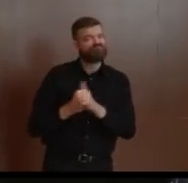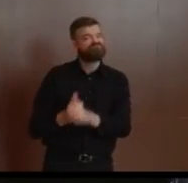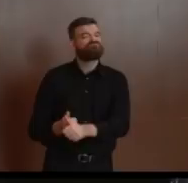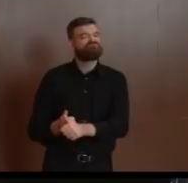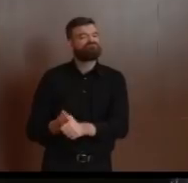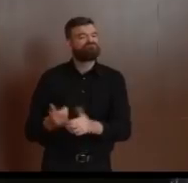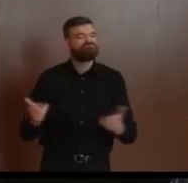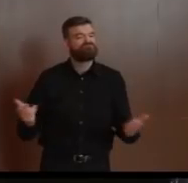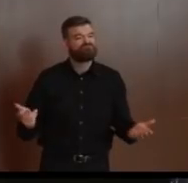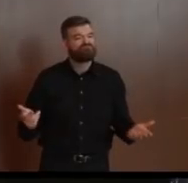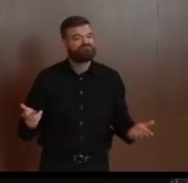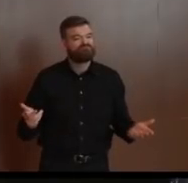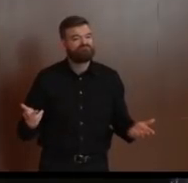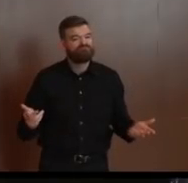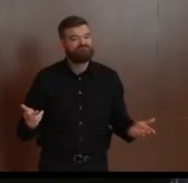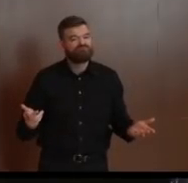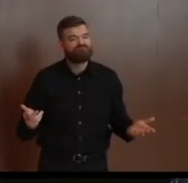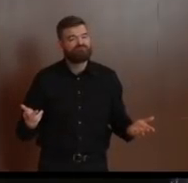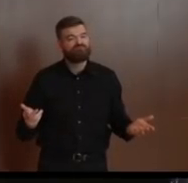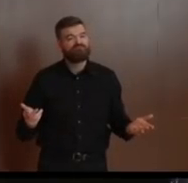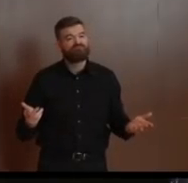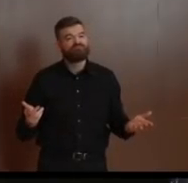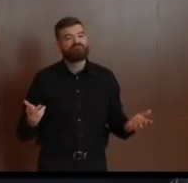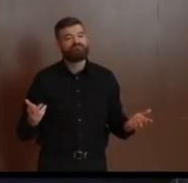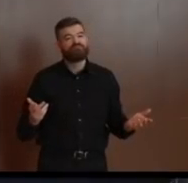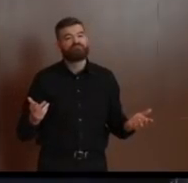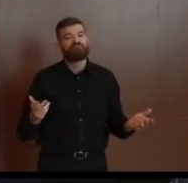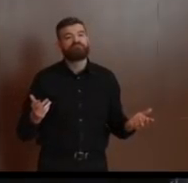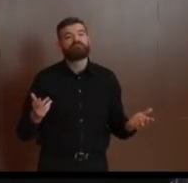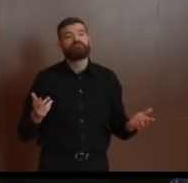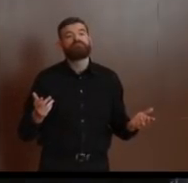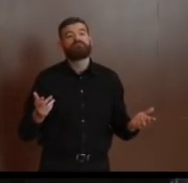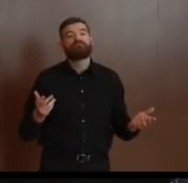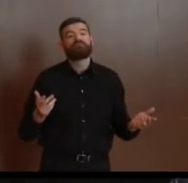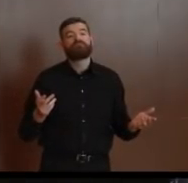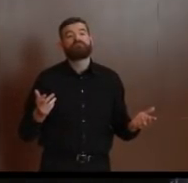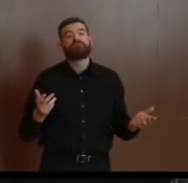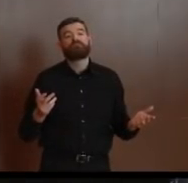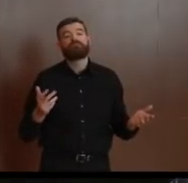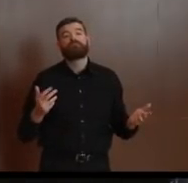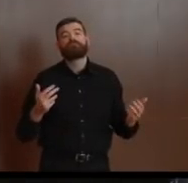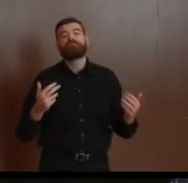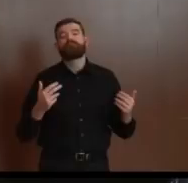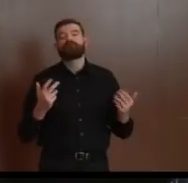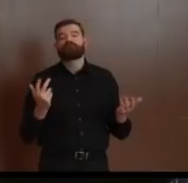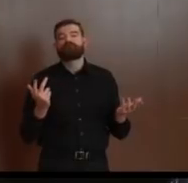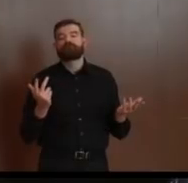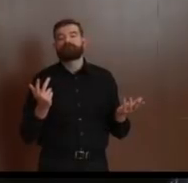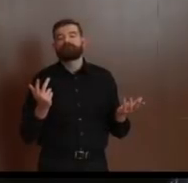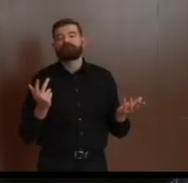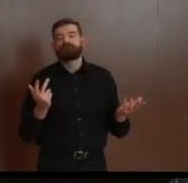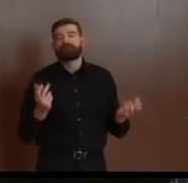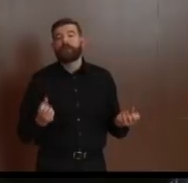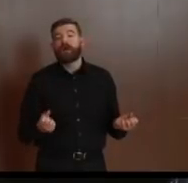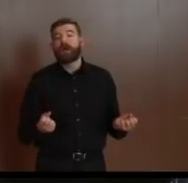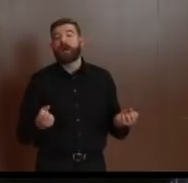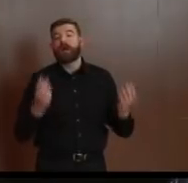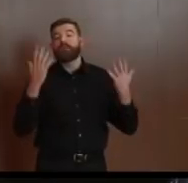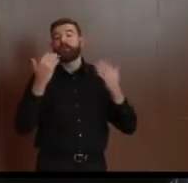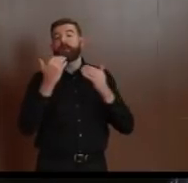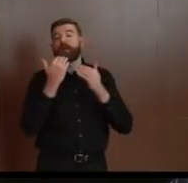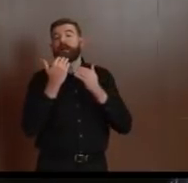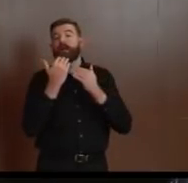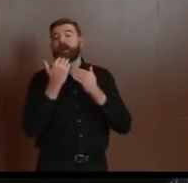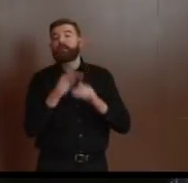for most businesses and grocery stores in general. But again, outbreak of common sense about how to